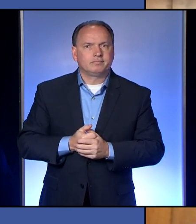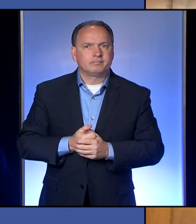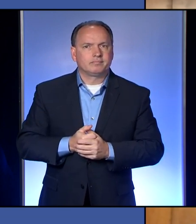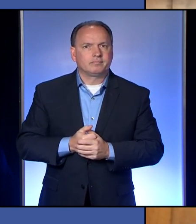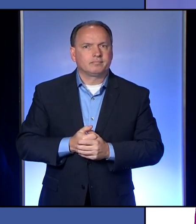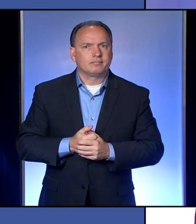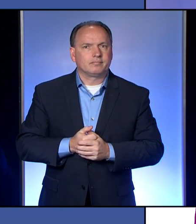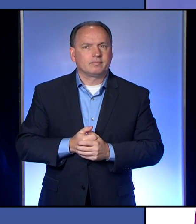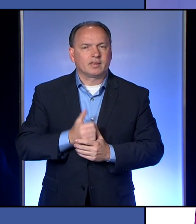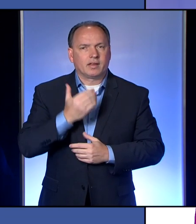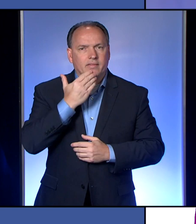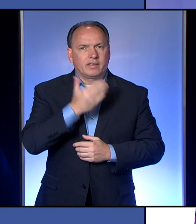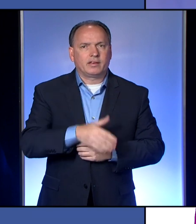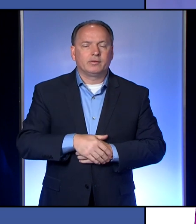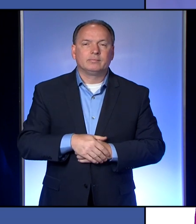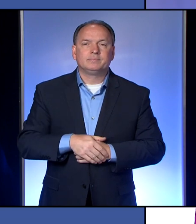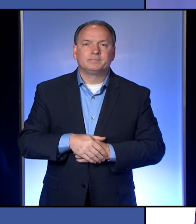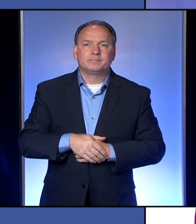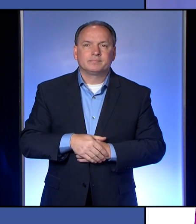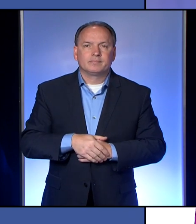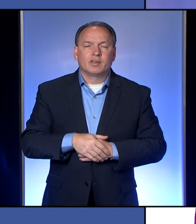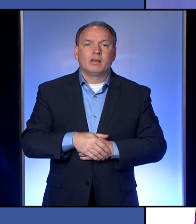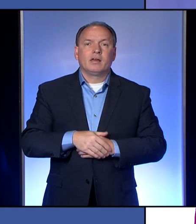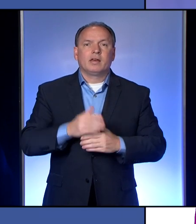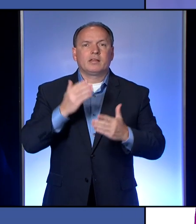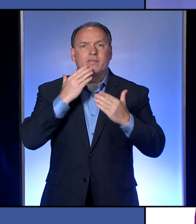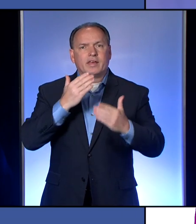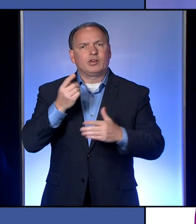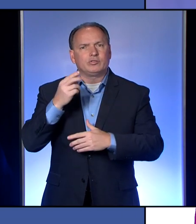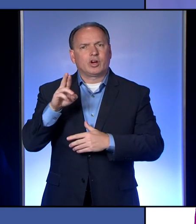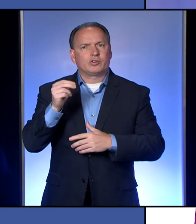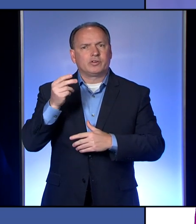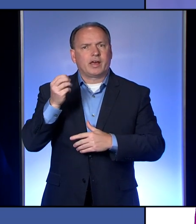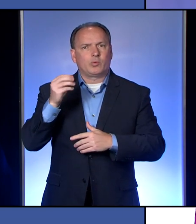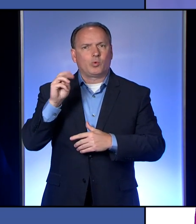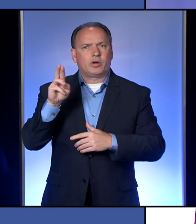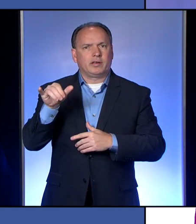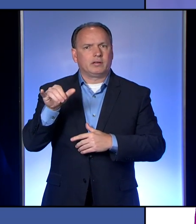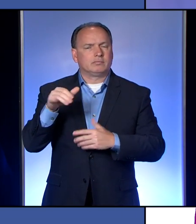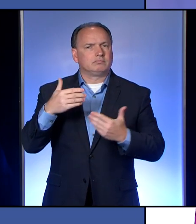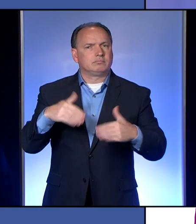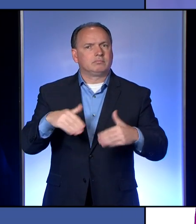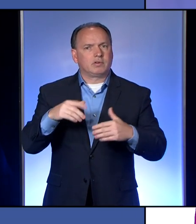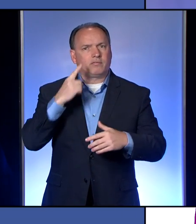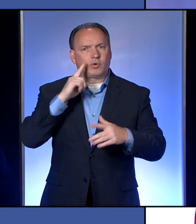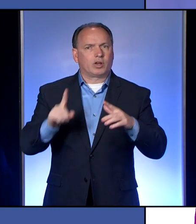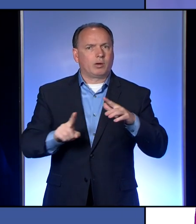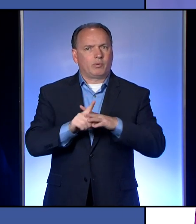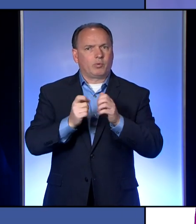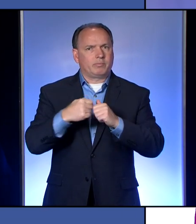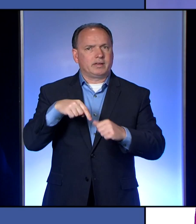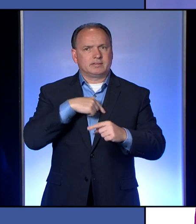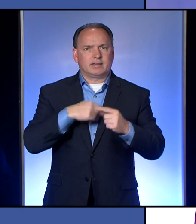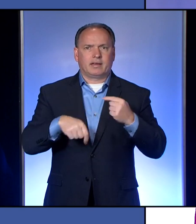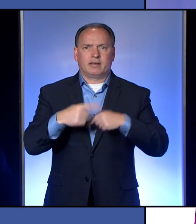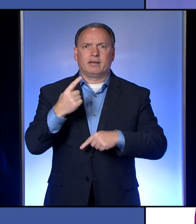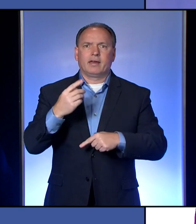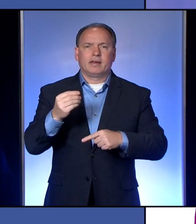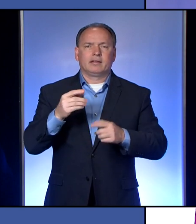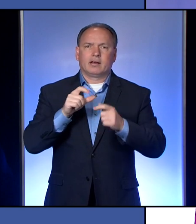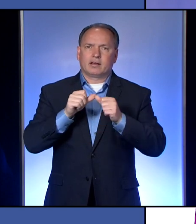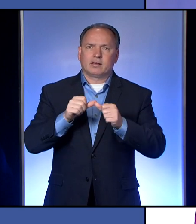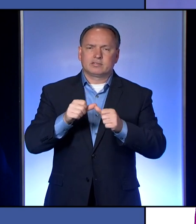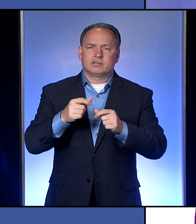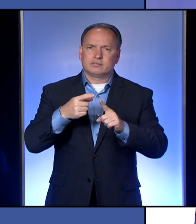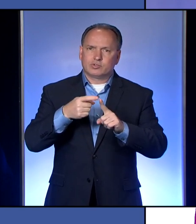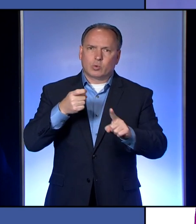Thank you. Thank you, Joel. And thank you Dr. Nadwerny and not only for coming in with me today but really being a constant source